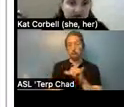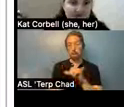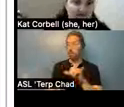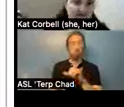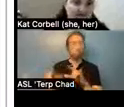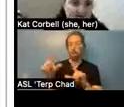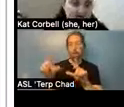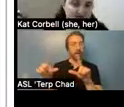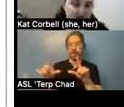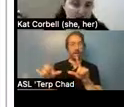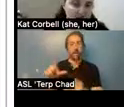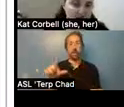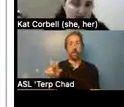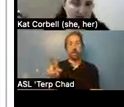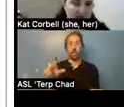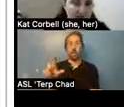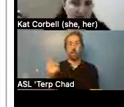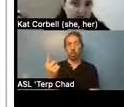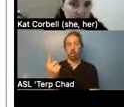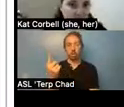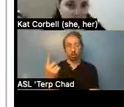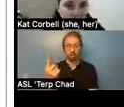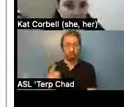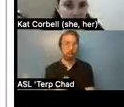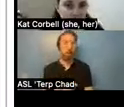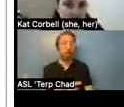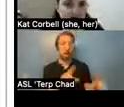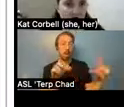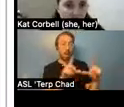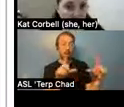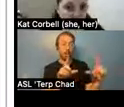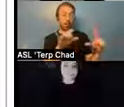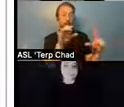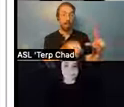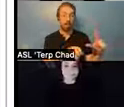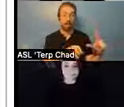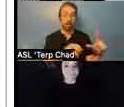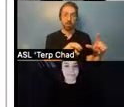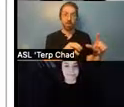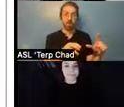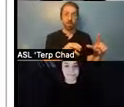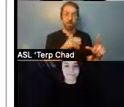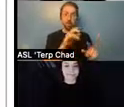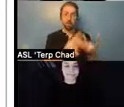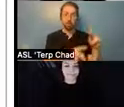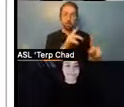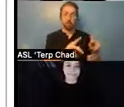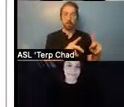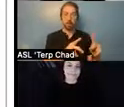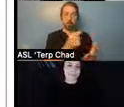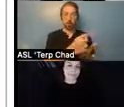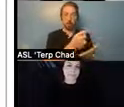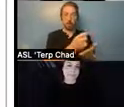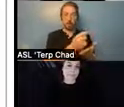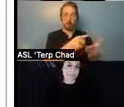the licensed housing is what is also known as residential treatment programs. This is the congregate treatments or apartment treatment programs.